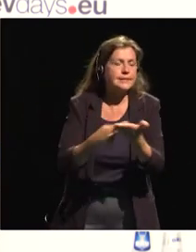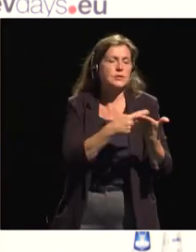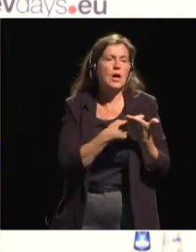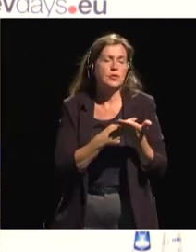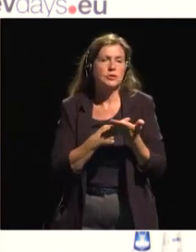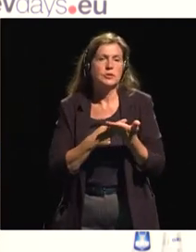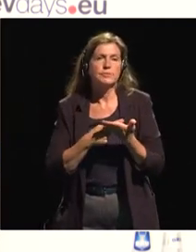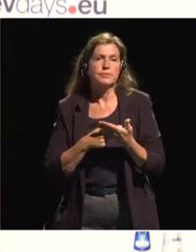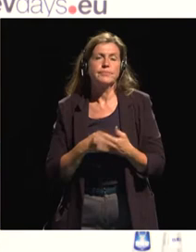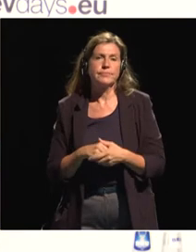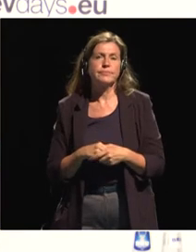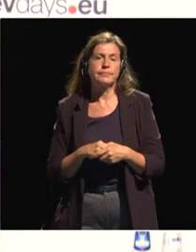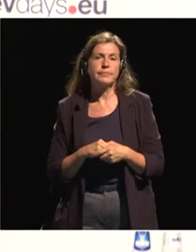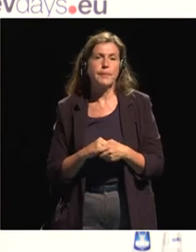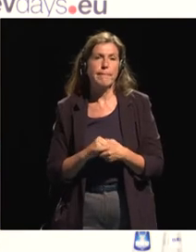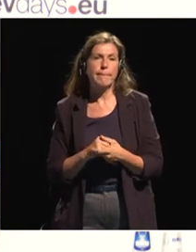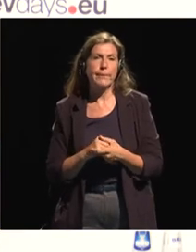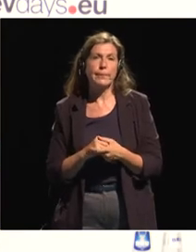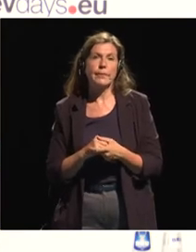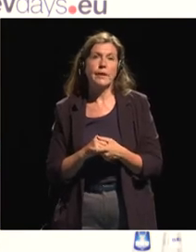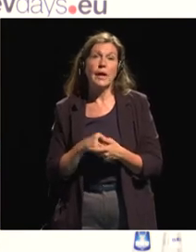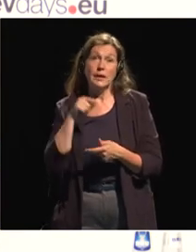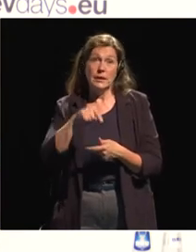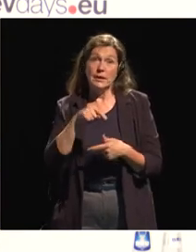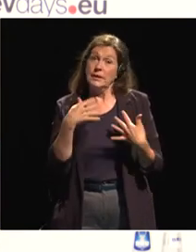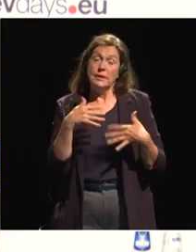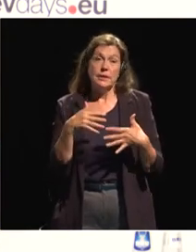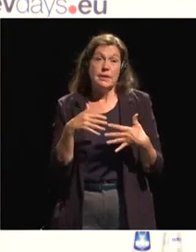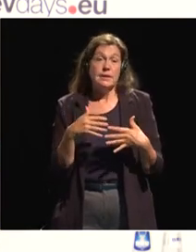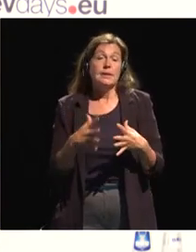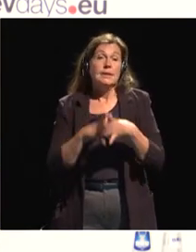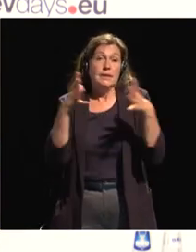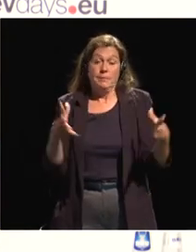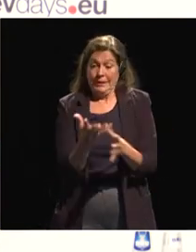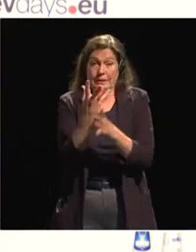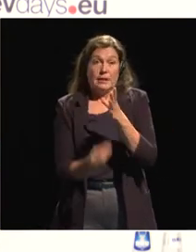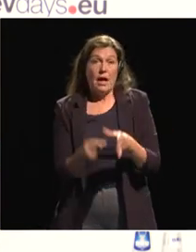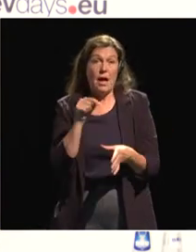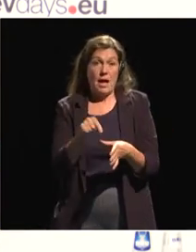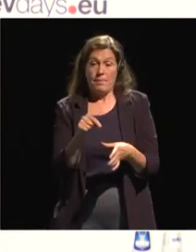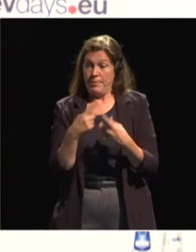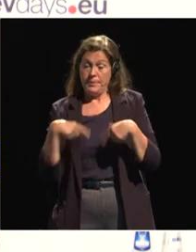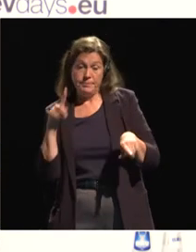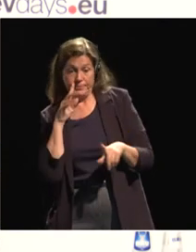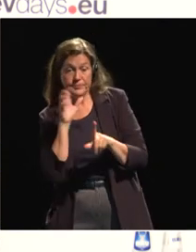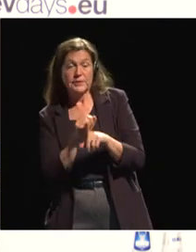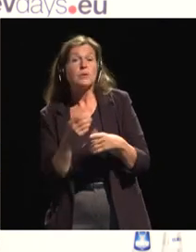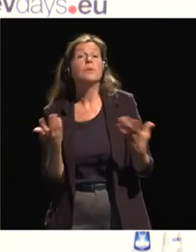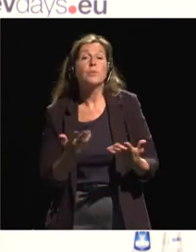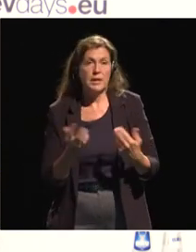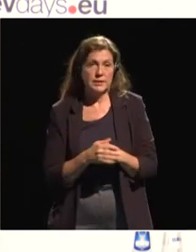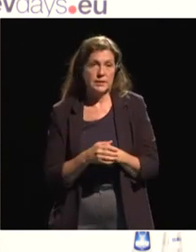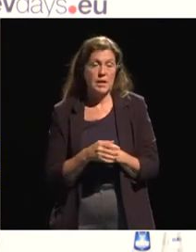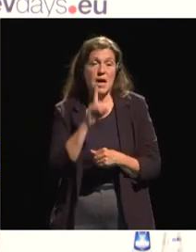the uh central gap that they are identifying is the lack of